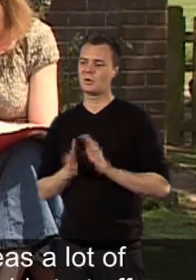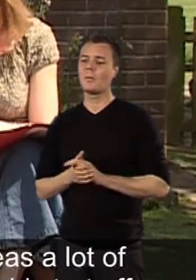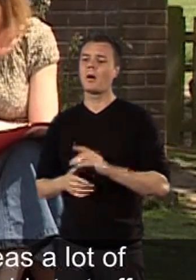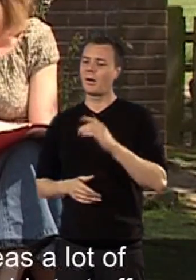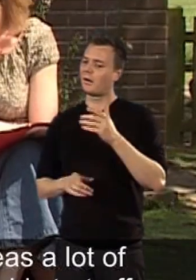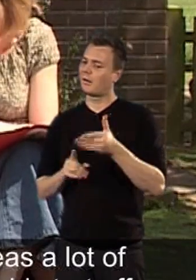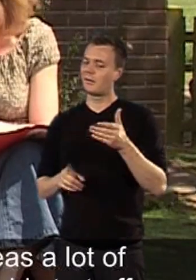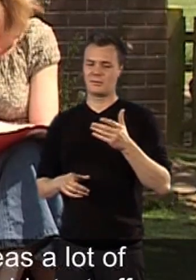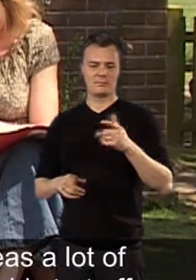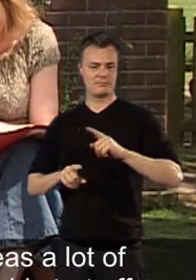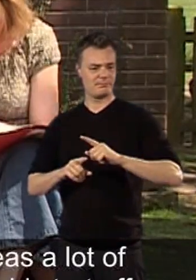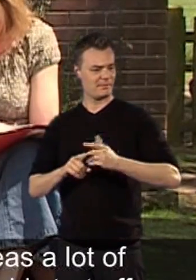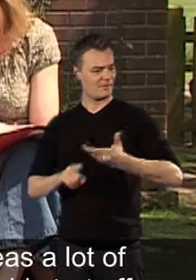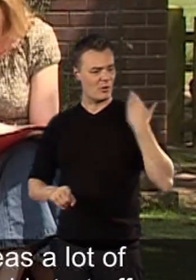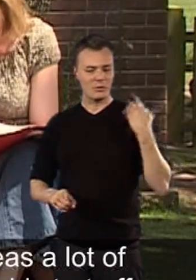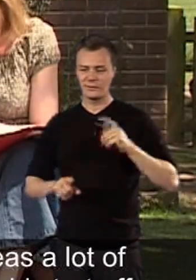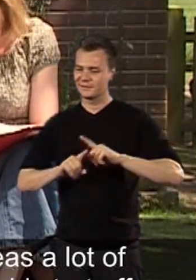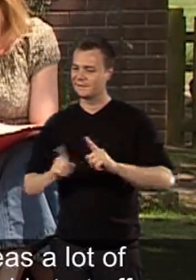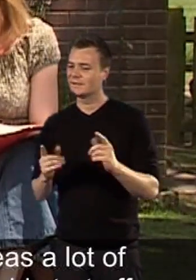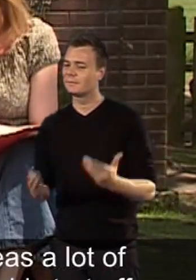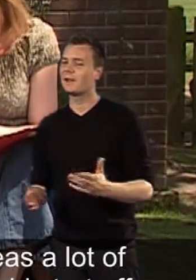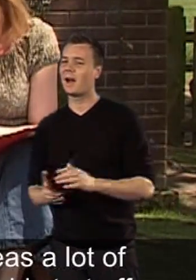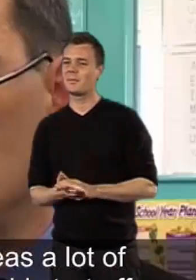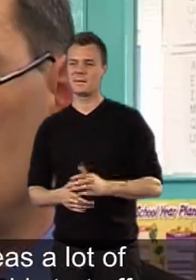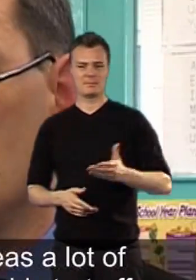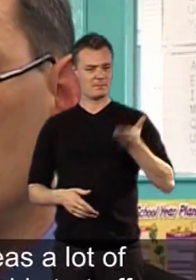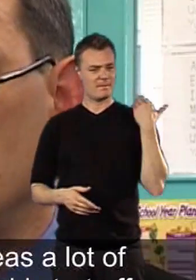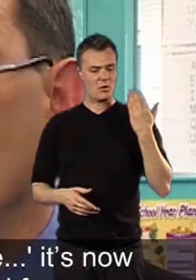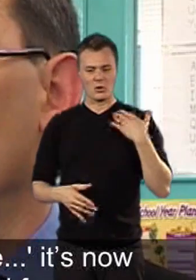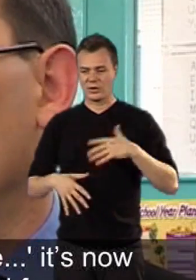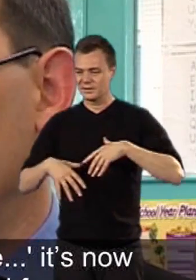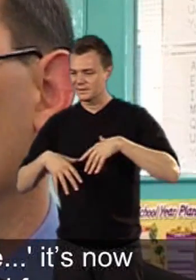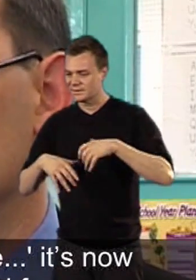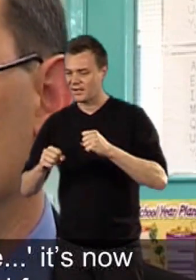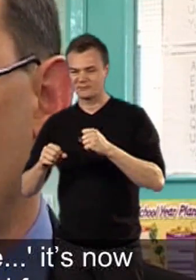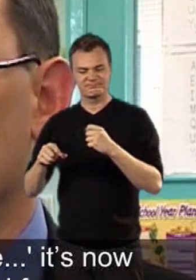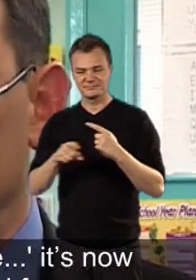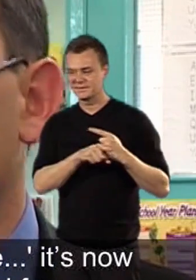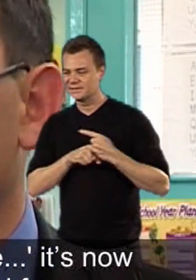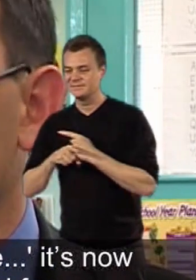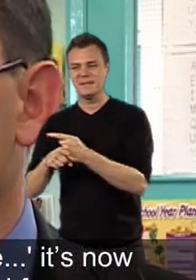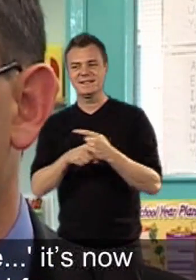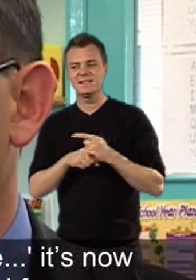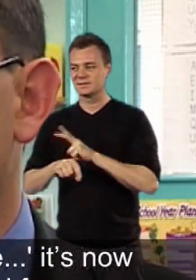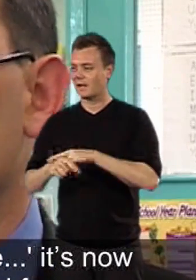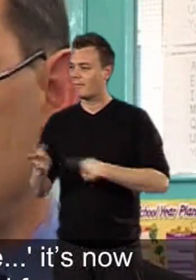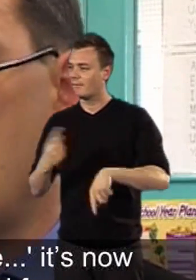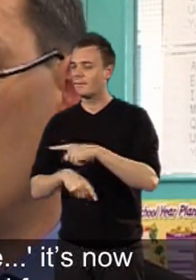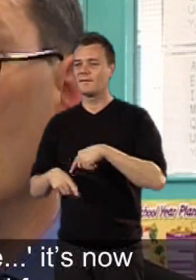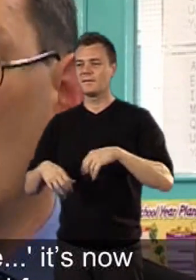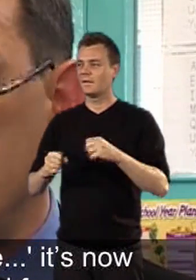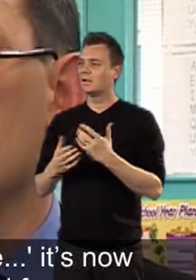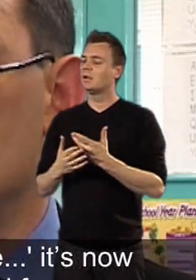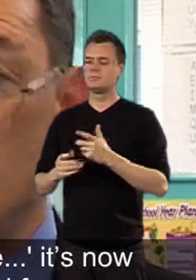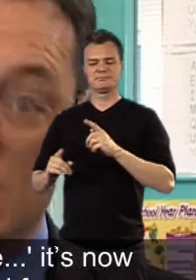point that we are now. Whereas a lot of staff meetings and discussions would start off with, well we can't do that because, it's